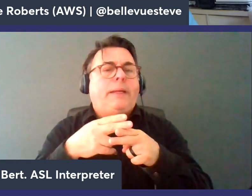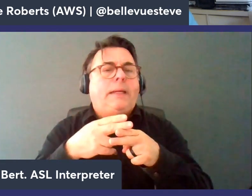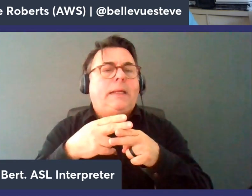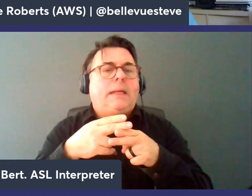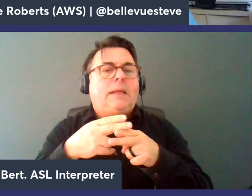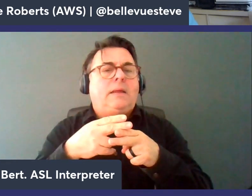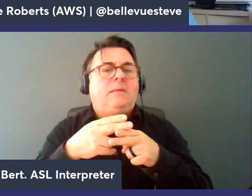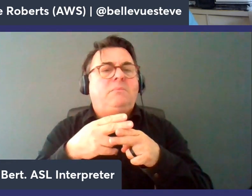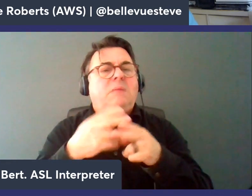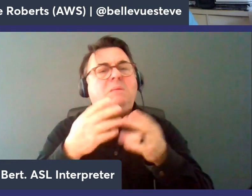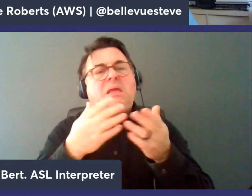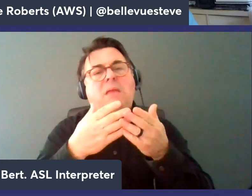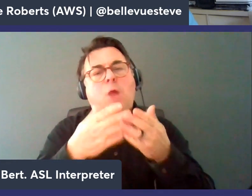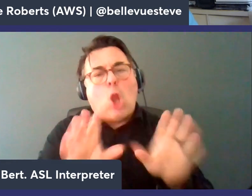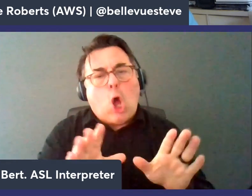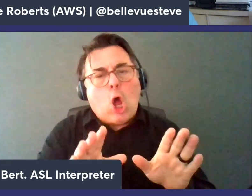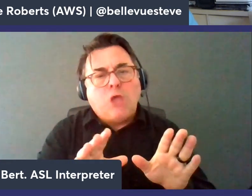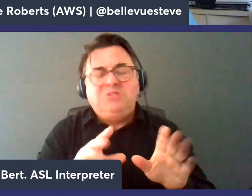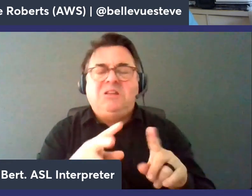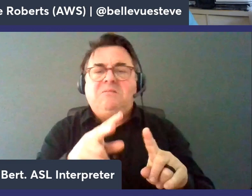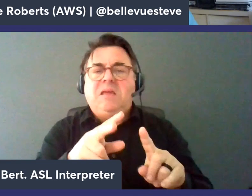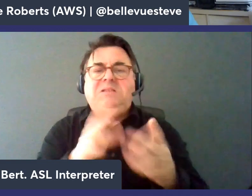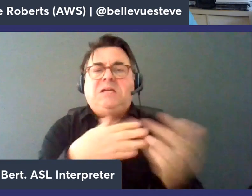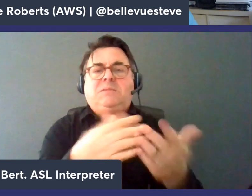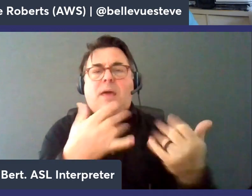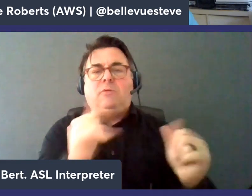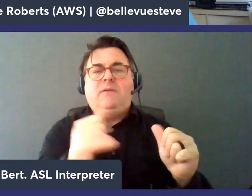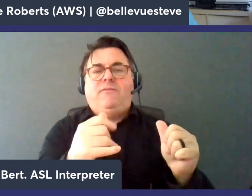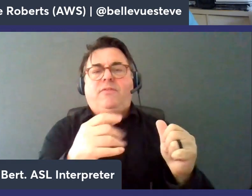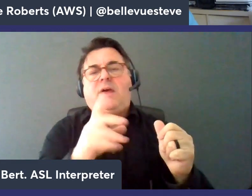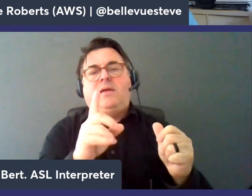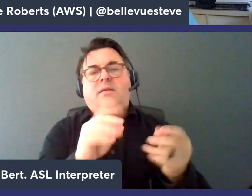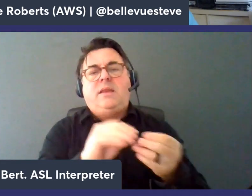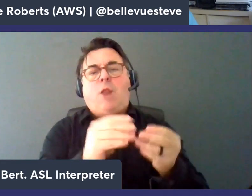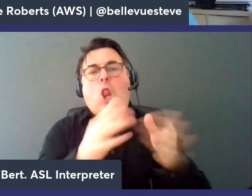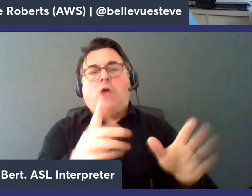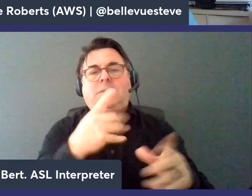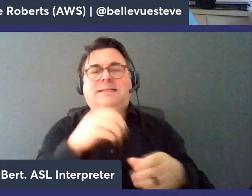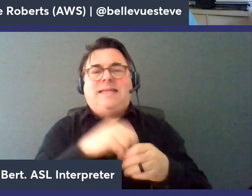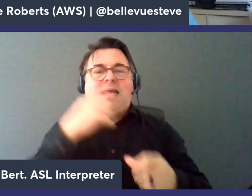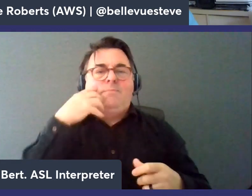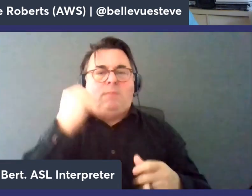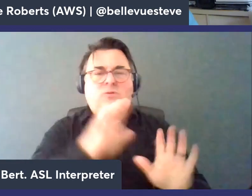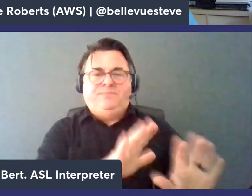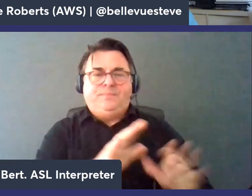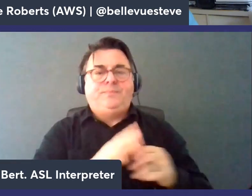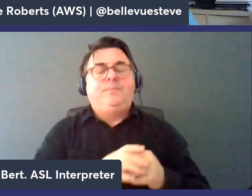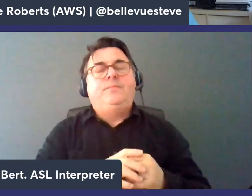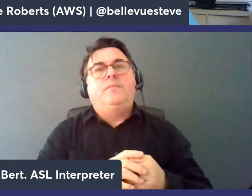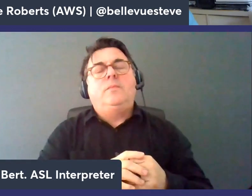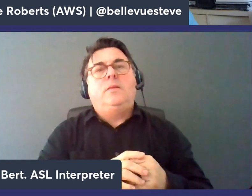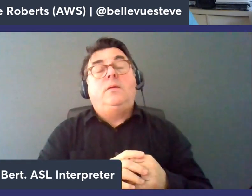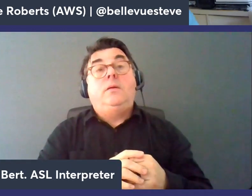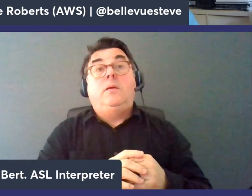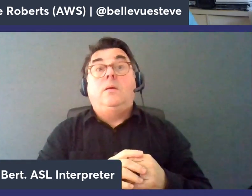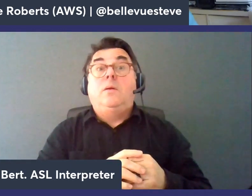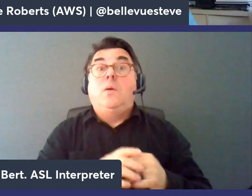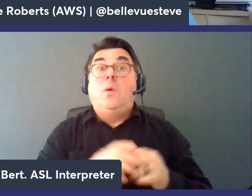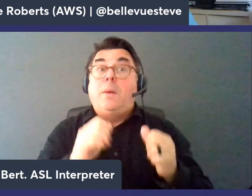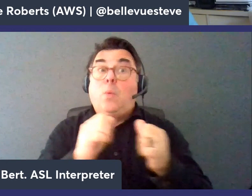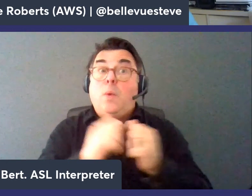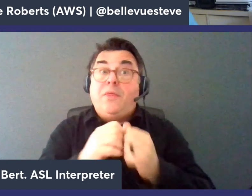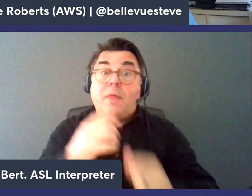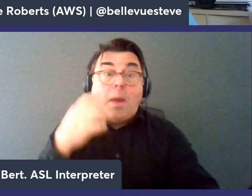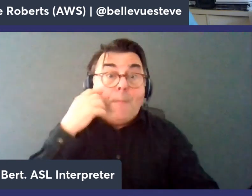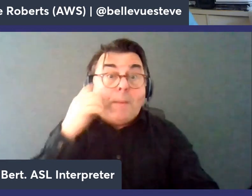potentially lost and your application is okay even if that data is is sort of lost because it's in memory uh but and you know with memory db though